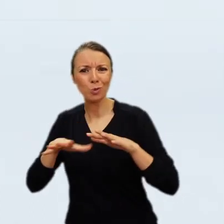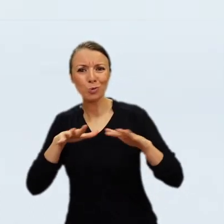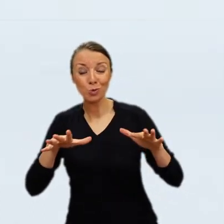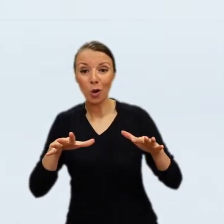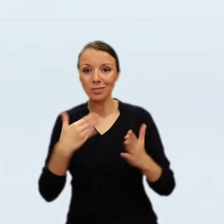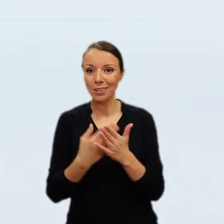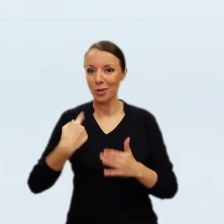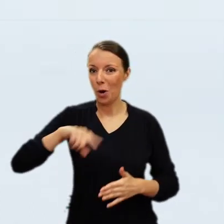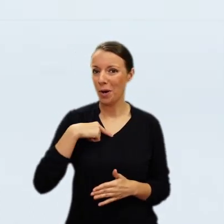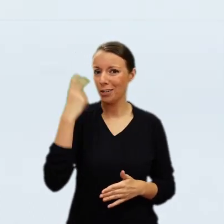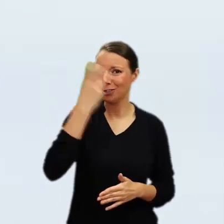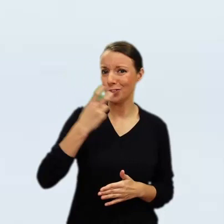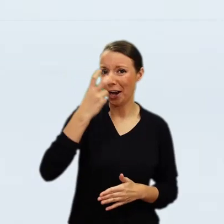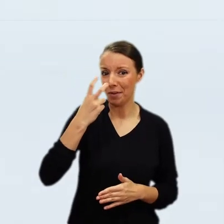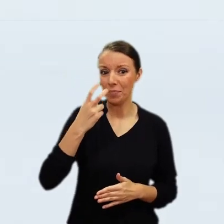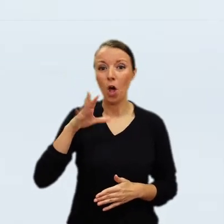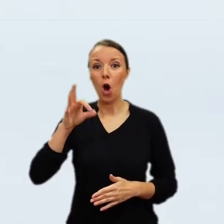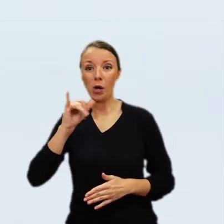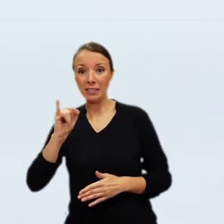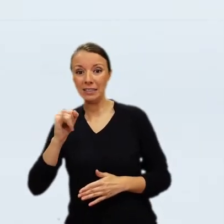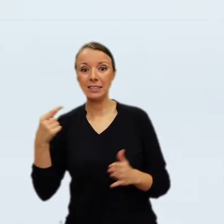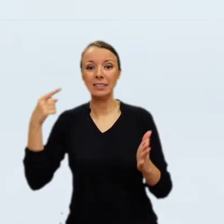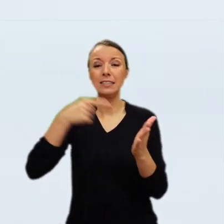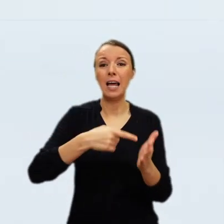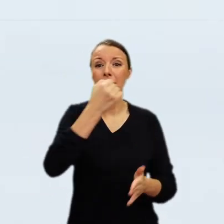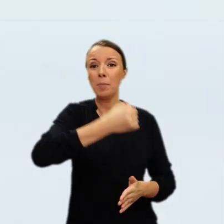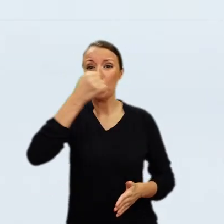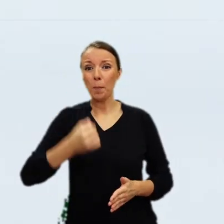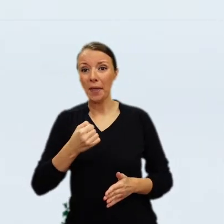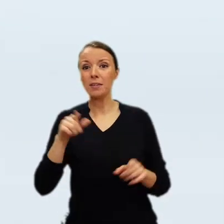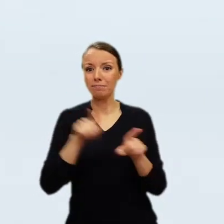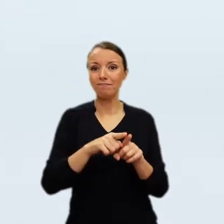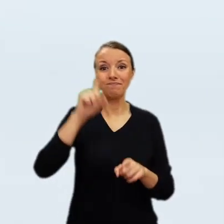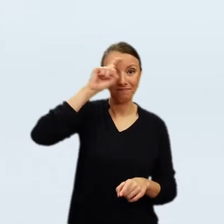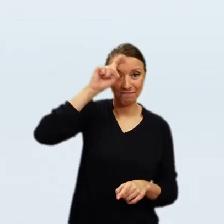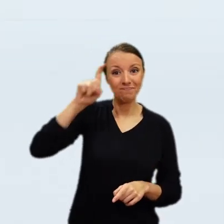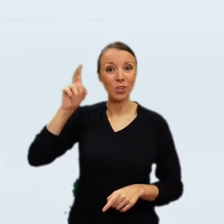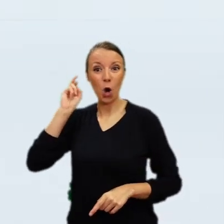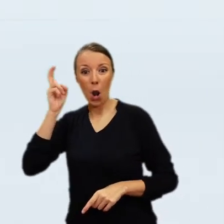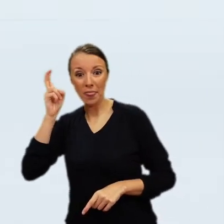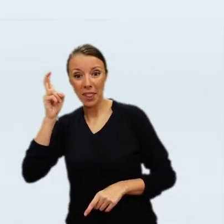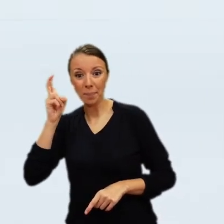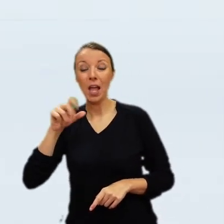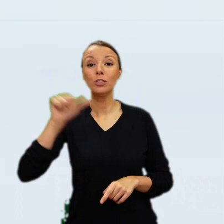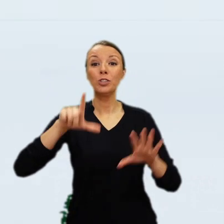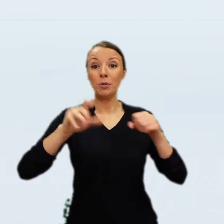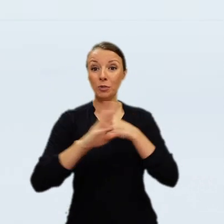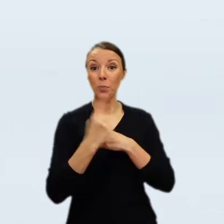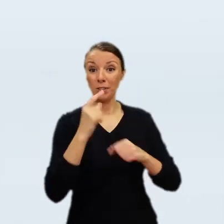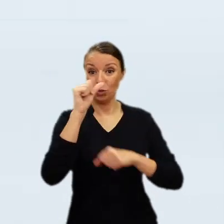showing the castle at the Museum Nardove. But just to give a sense of the gardens of the king.